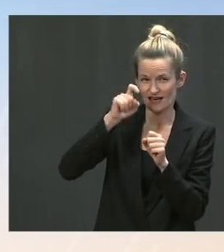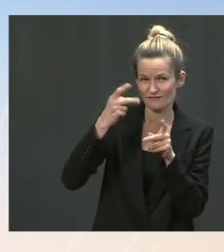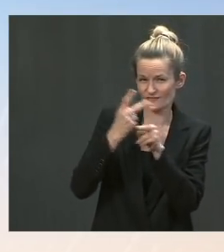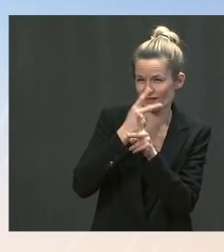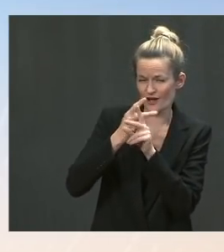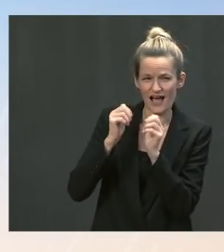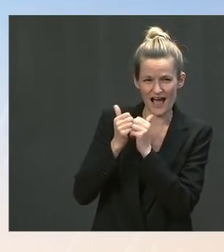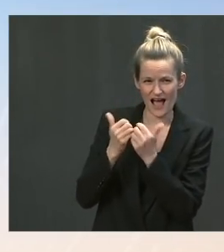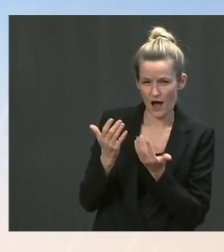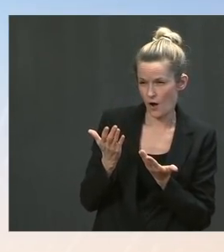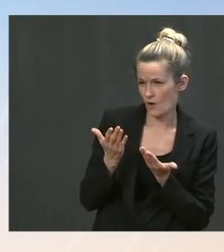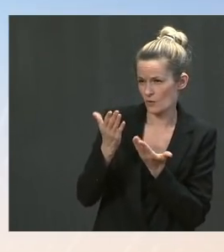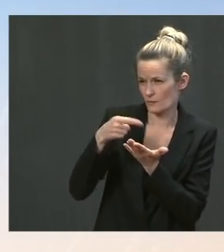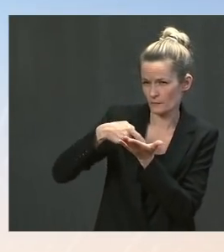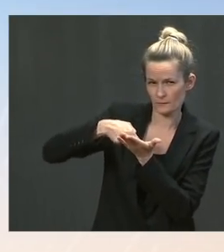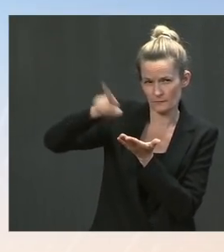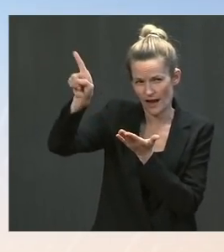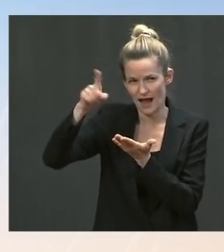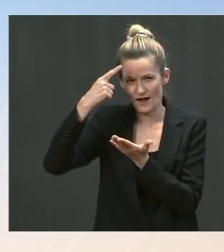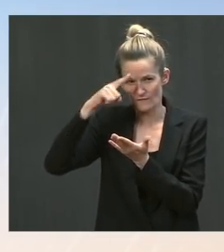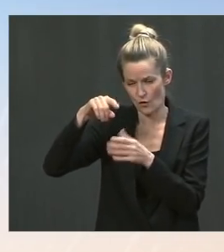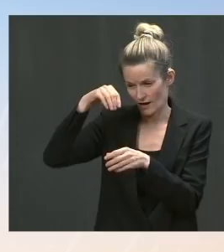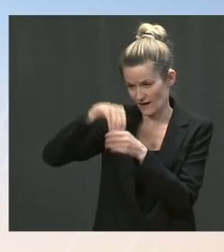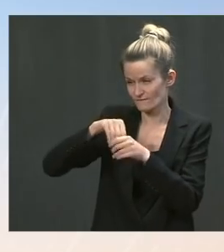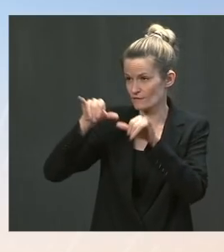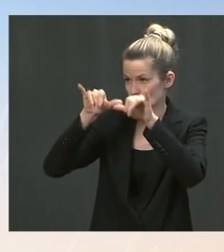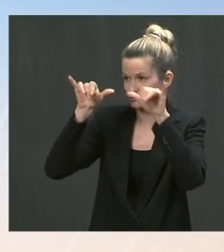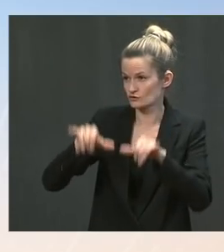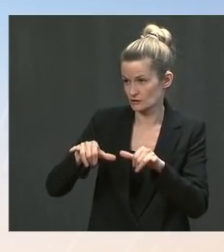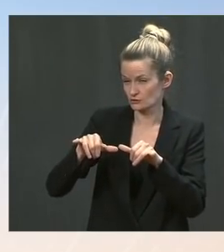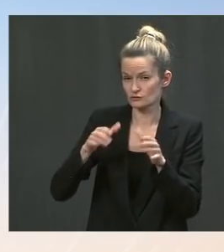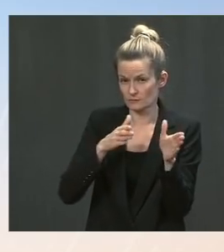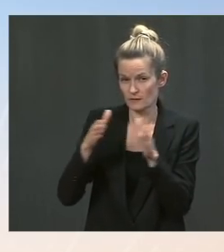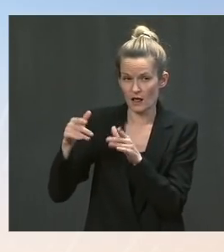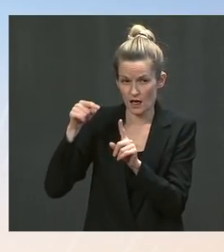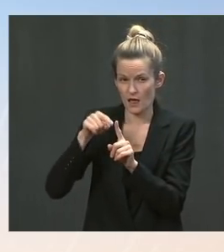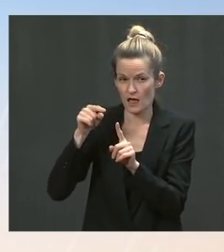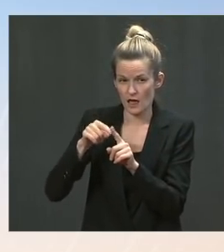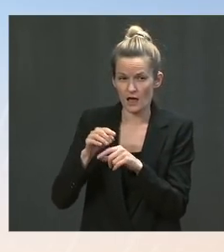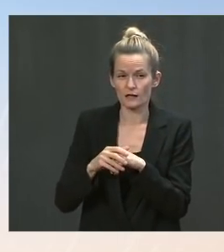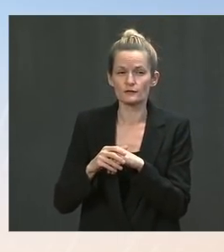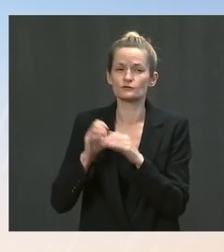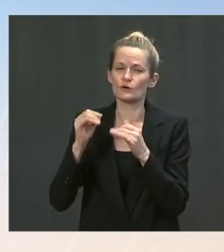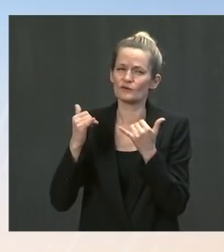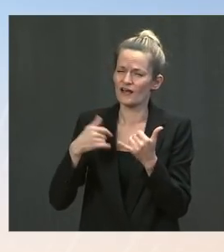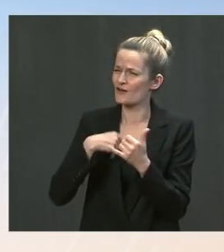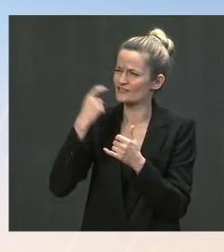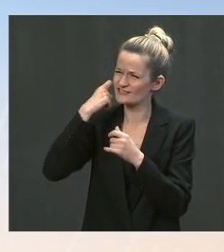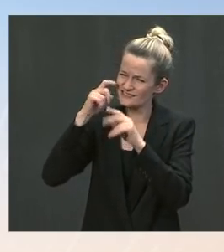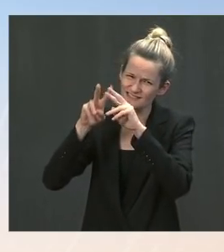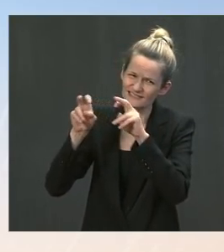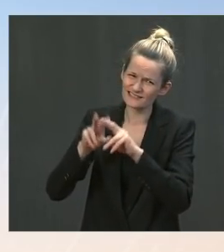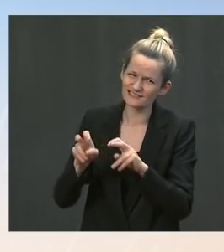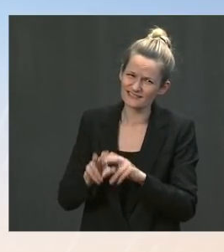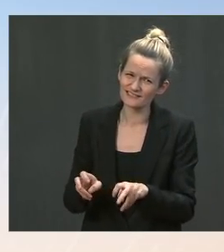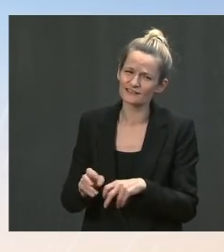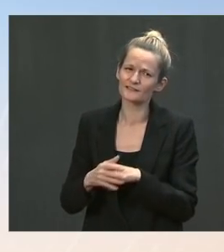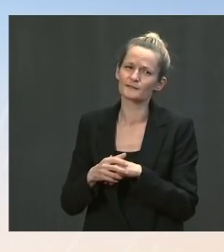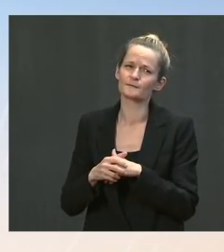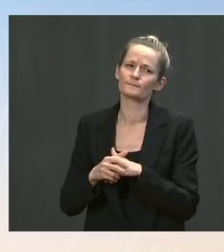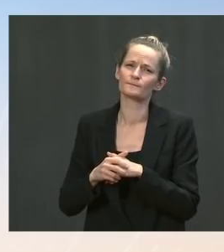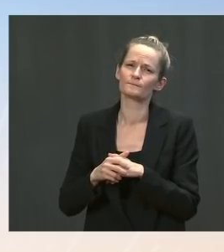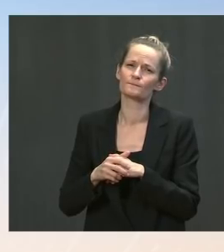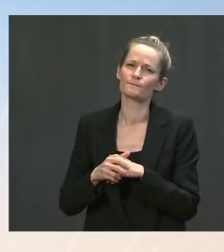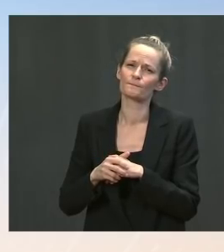generation. I'm wondering what the White House reaction is to a recent analysis by the Congressional Office that predicts that the